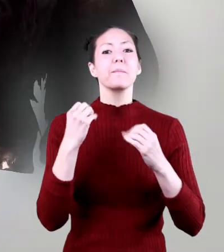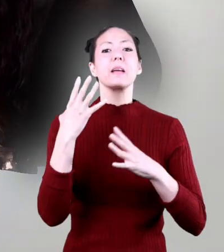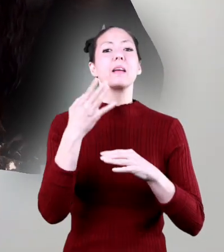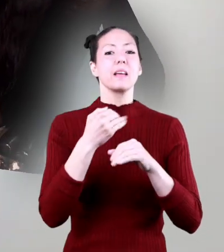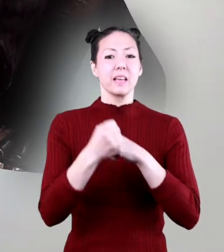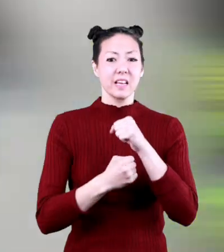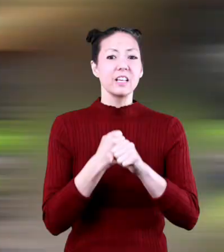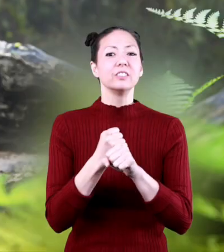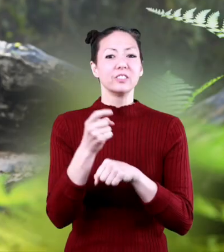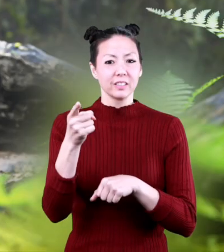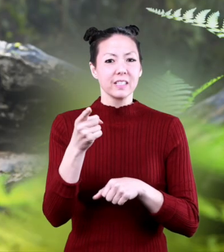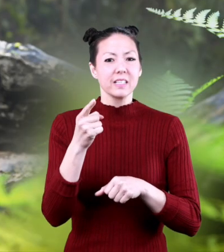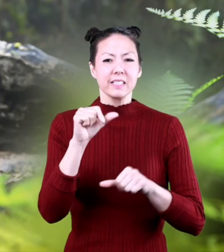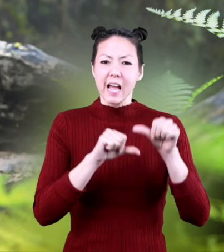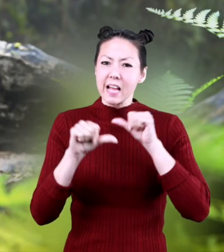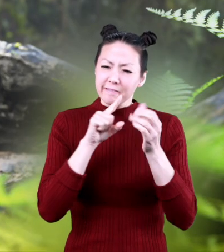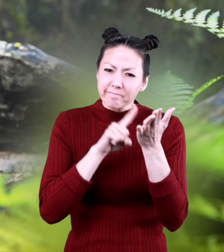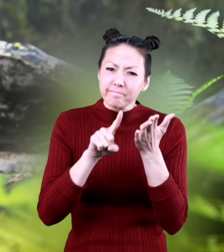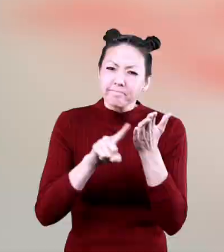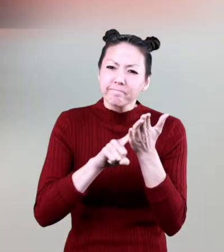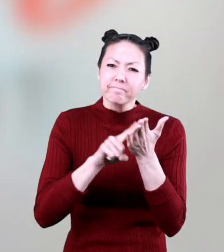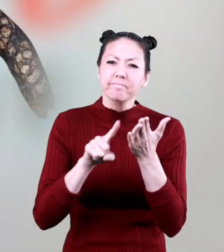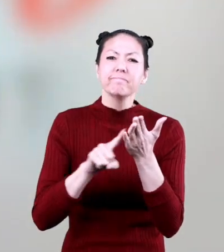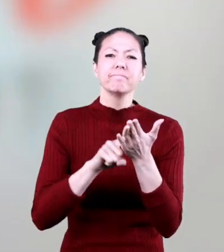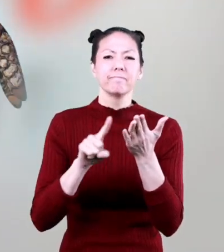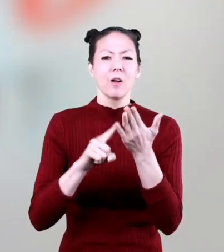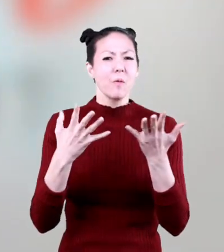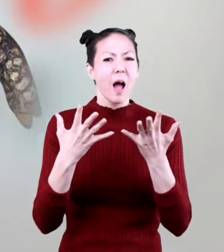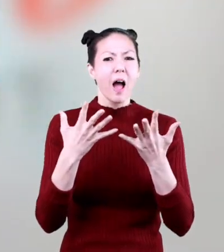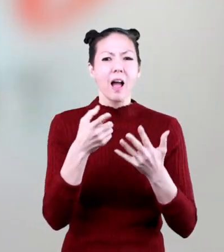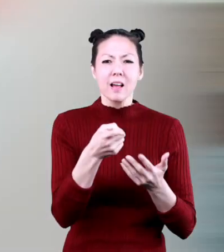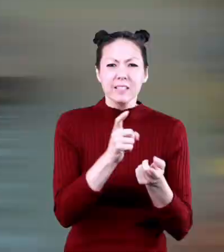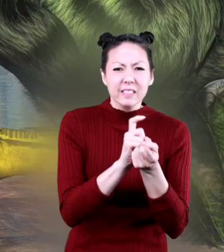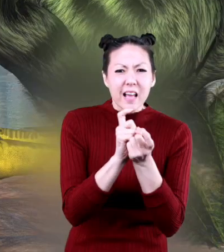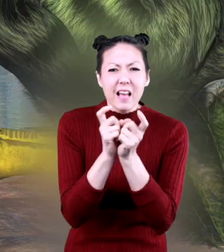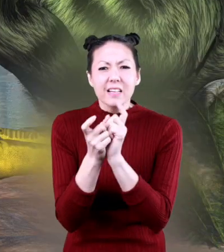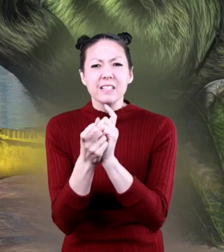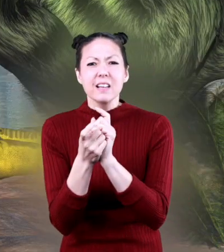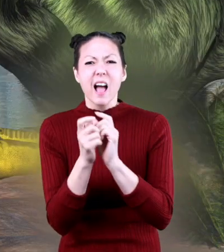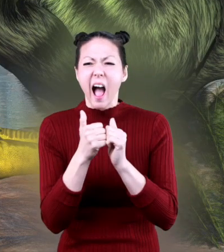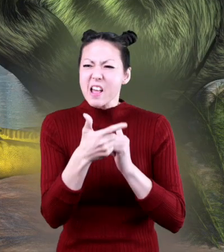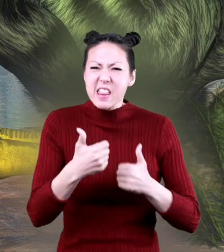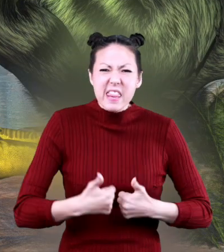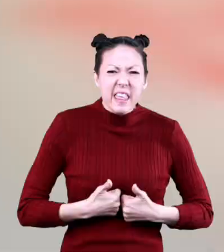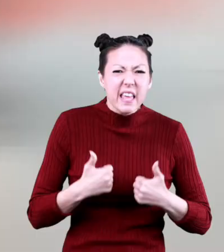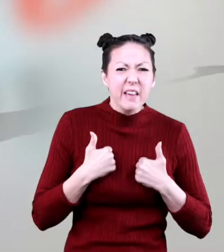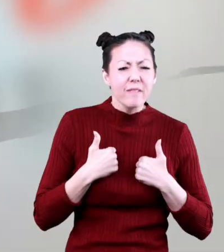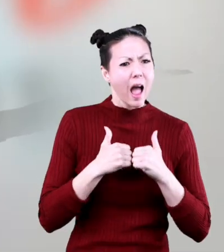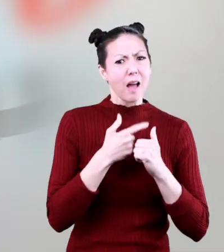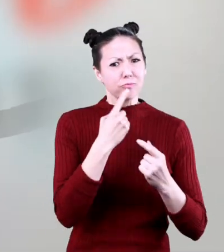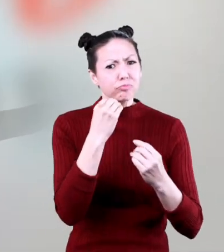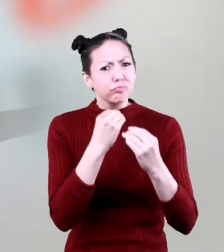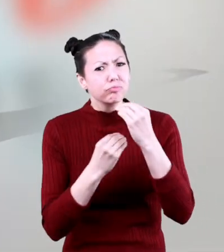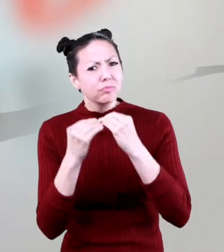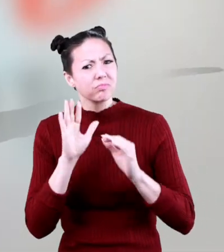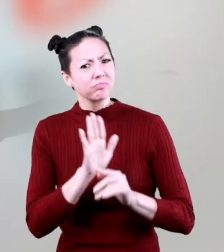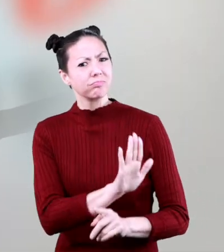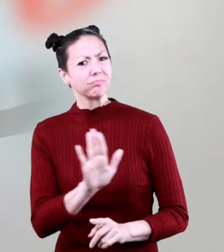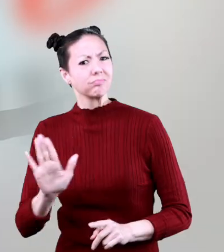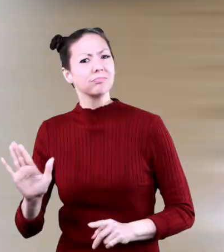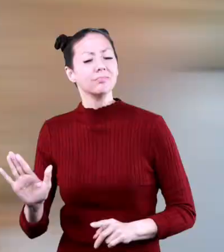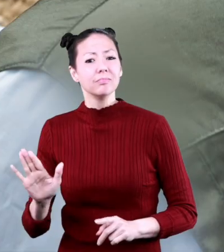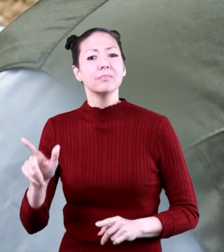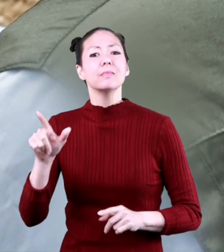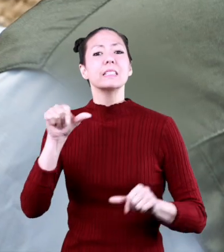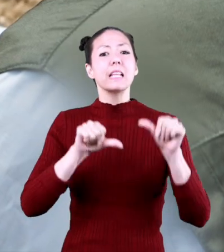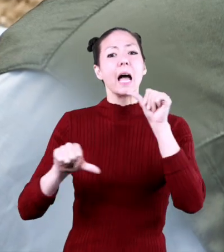over the years scientists have made more discoveries and even had to change what they thought about how dinosaurs lived or ate